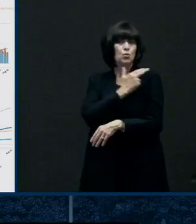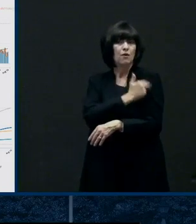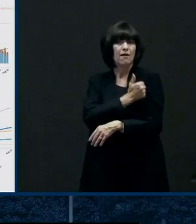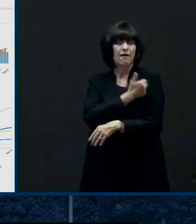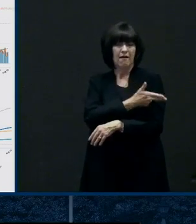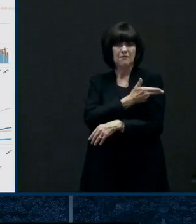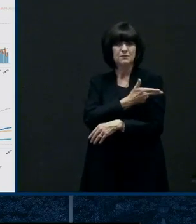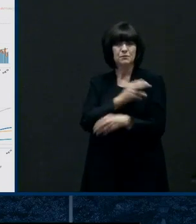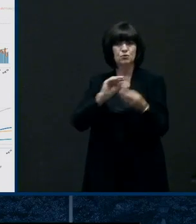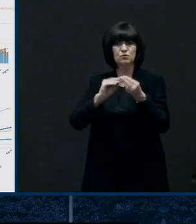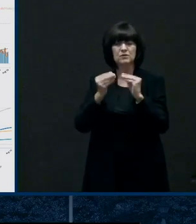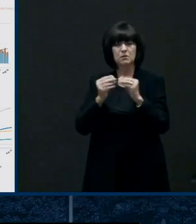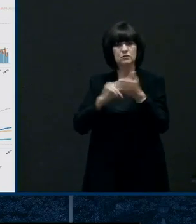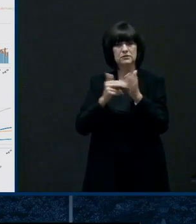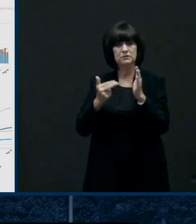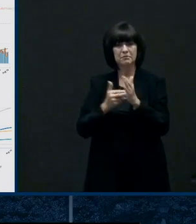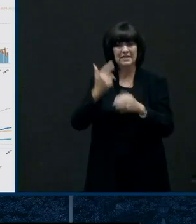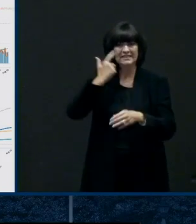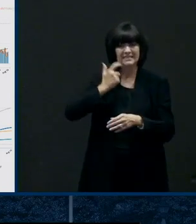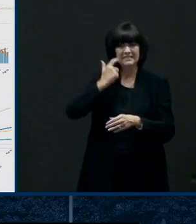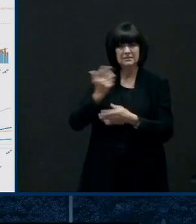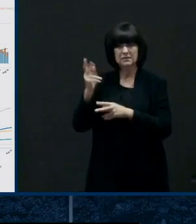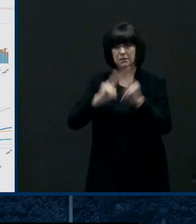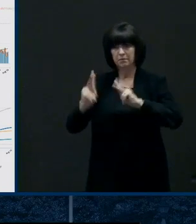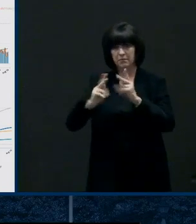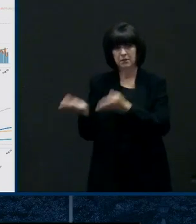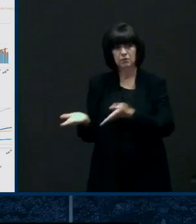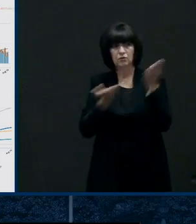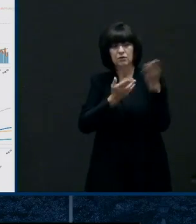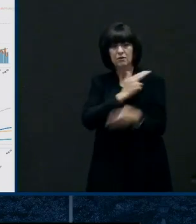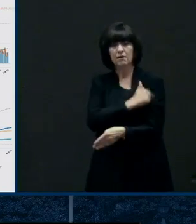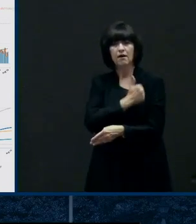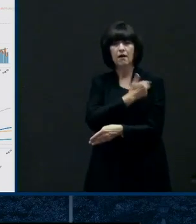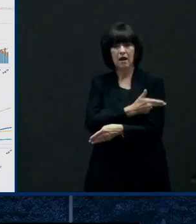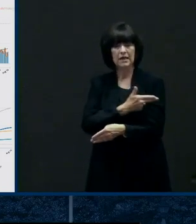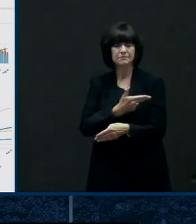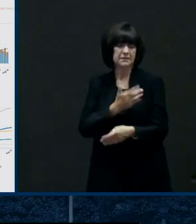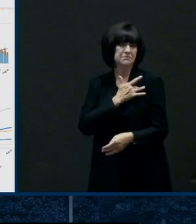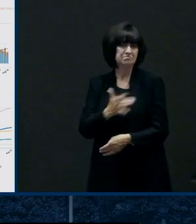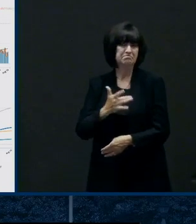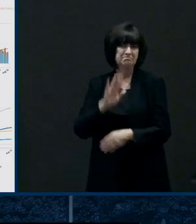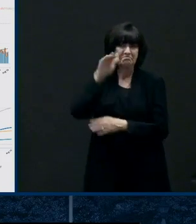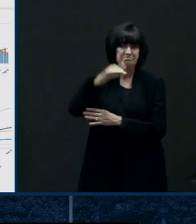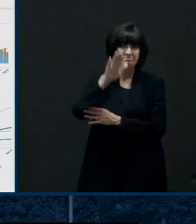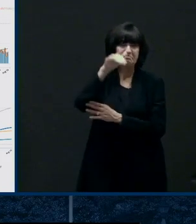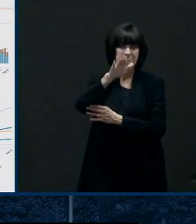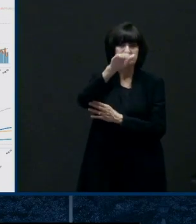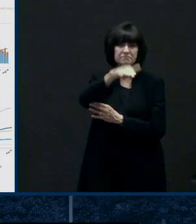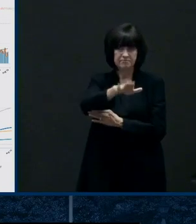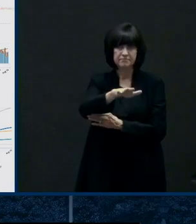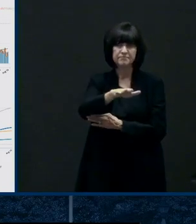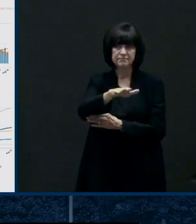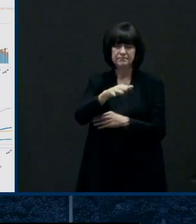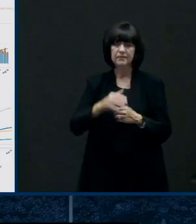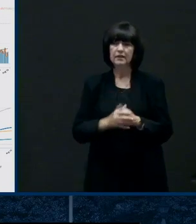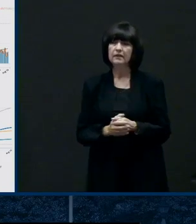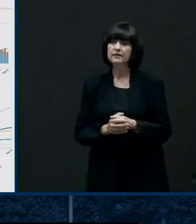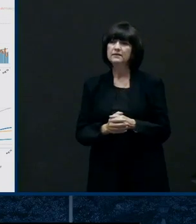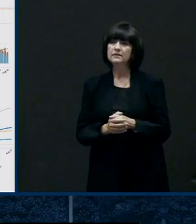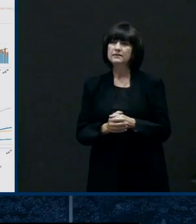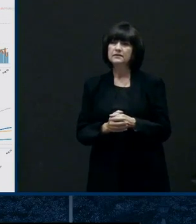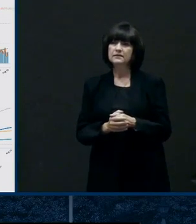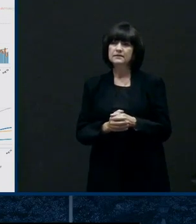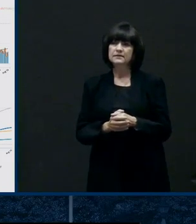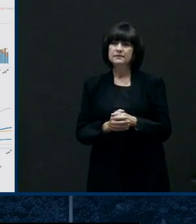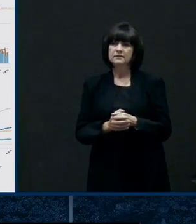top middle chart and then the percentage of people who test positive again the peaking then the decline the